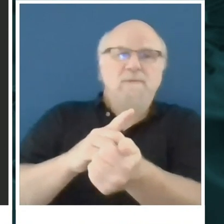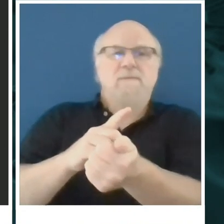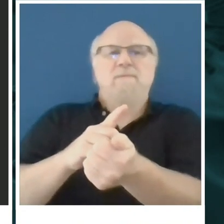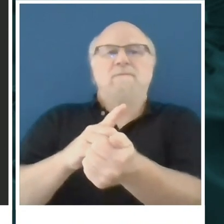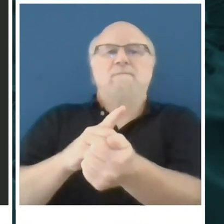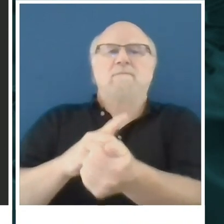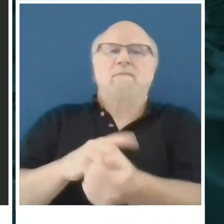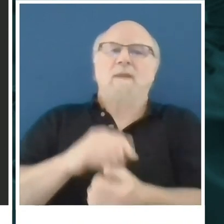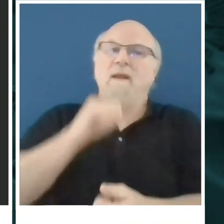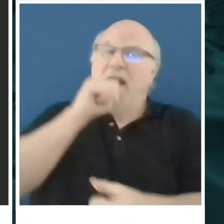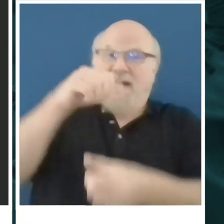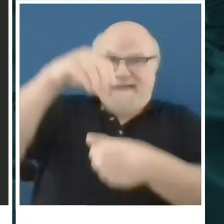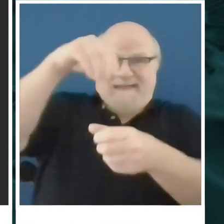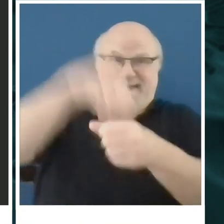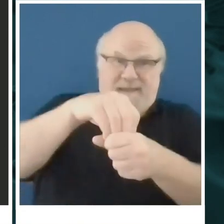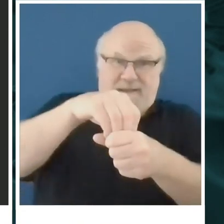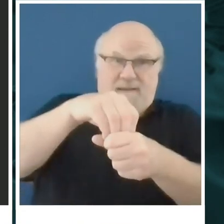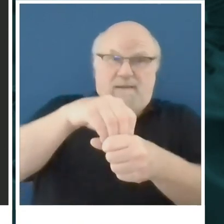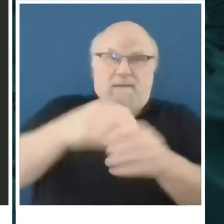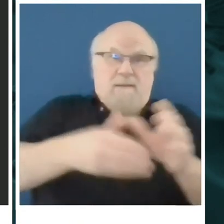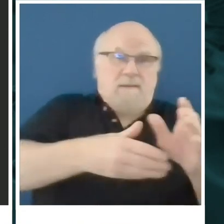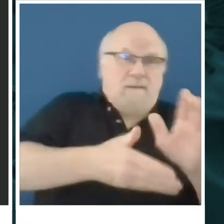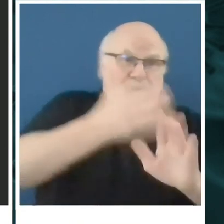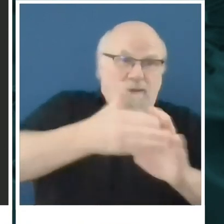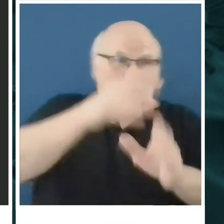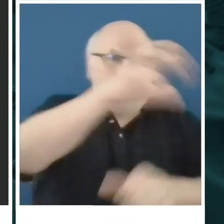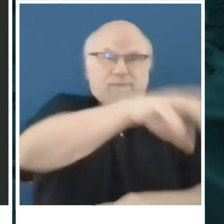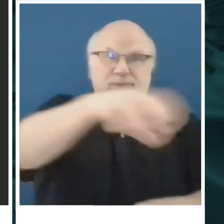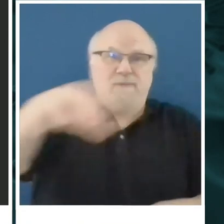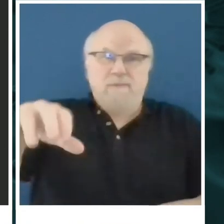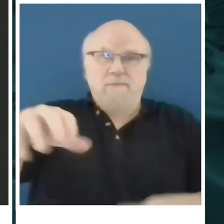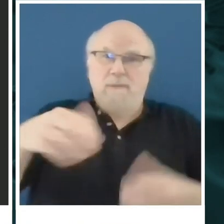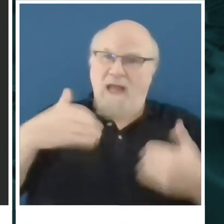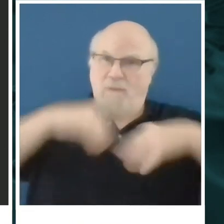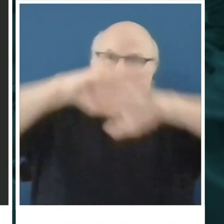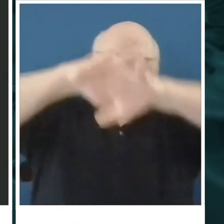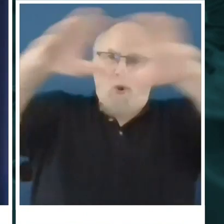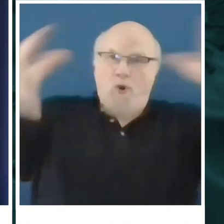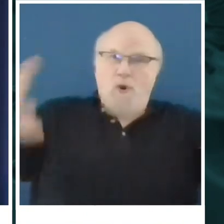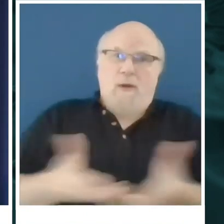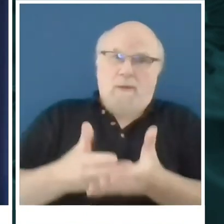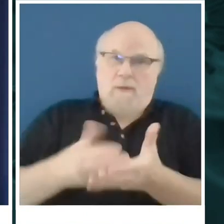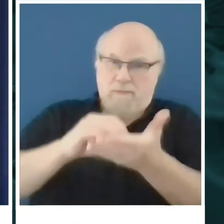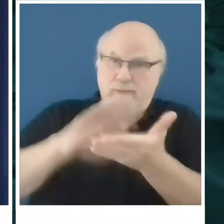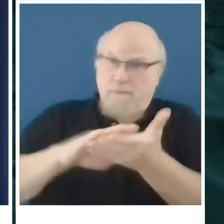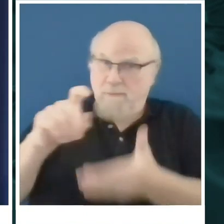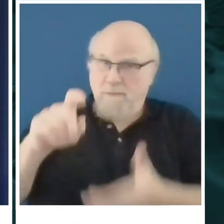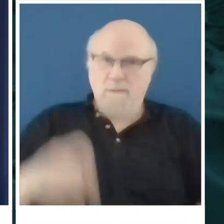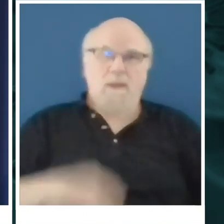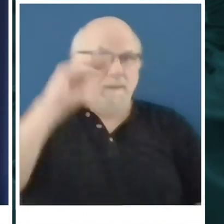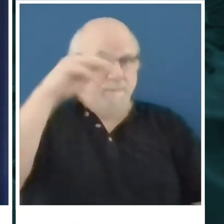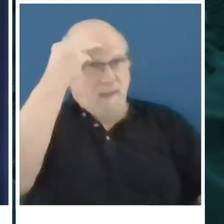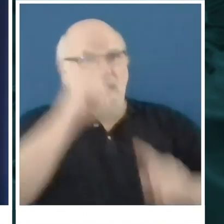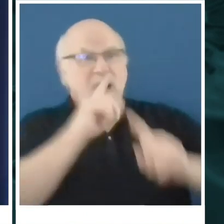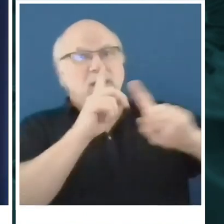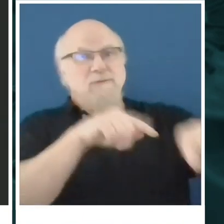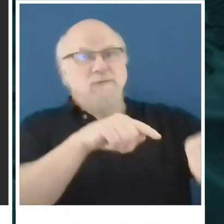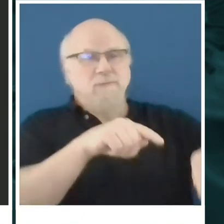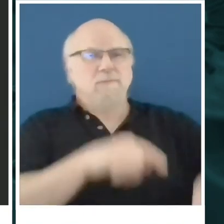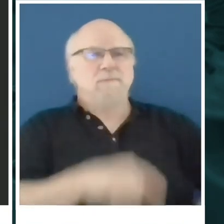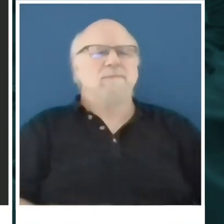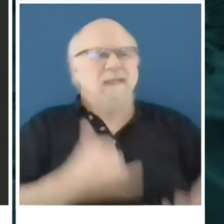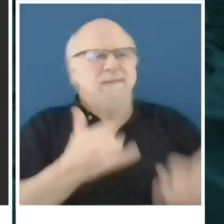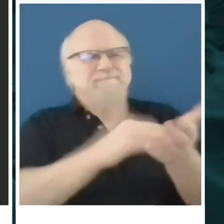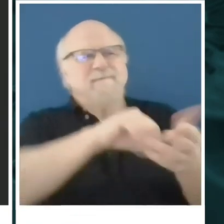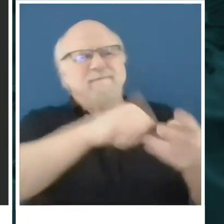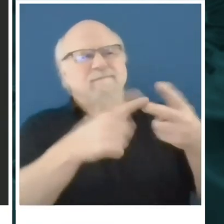-run testing sites? Sorry, go ahead. Oh, so I'll let you ask your second question. Okay. And the second question